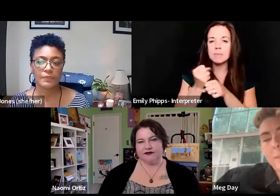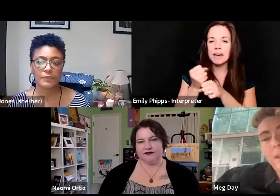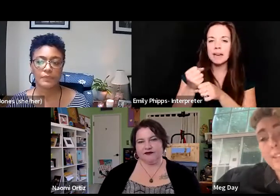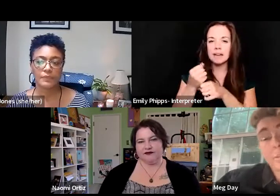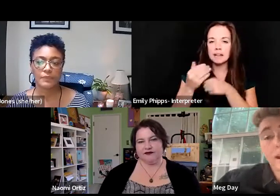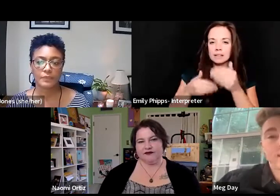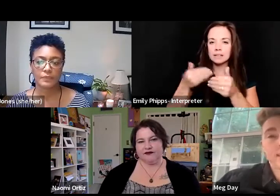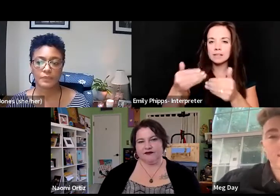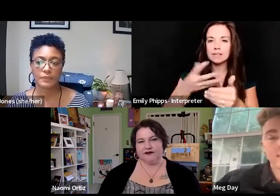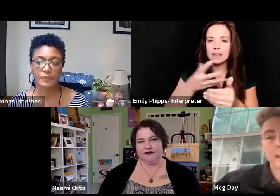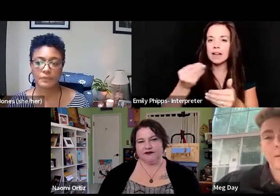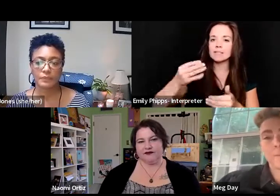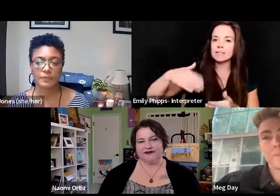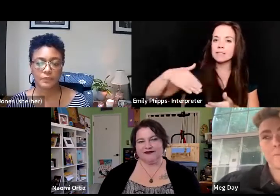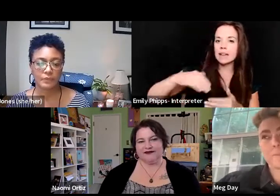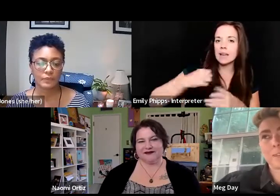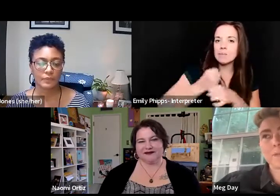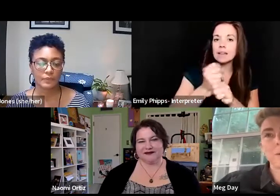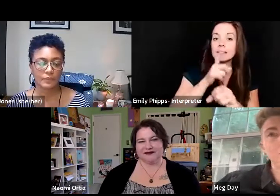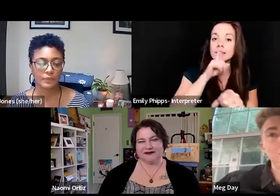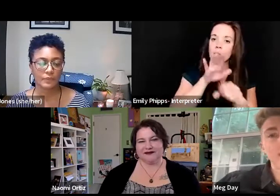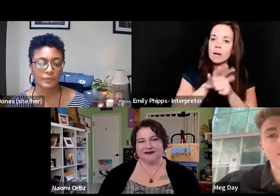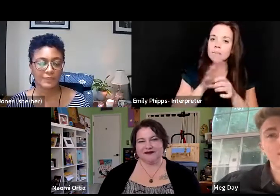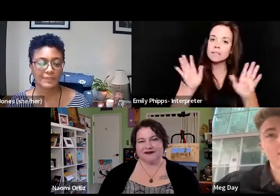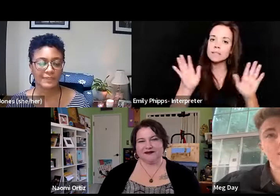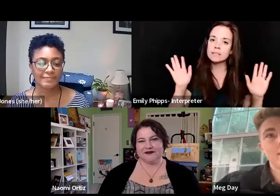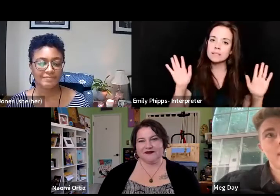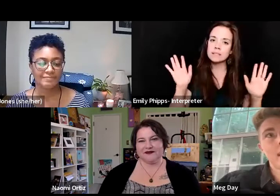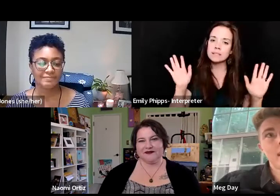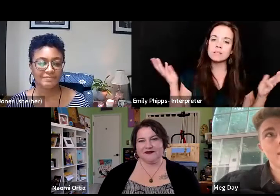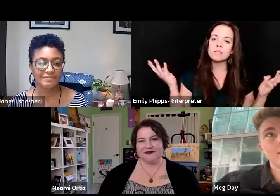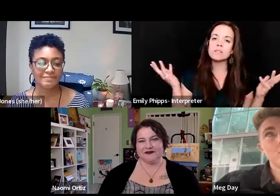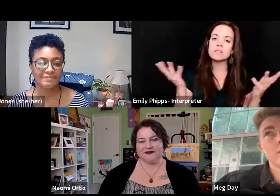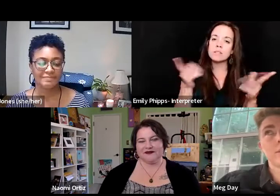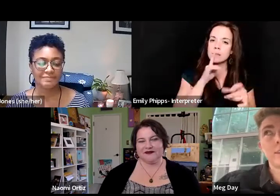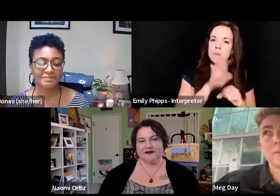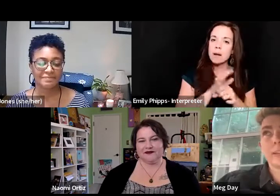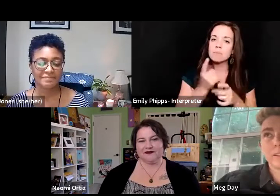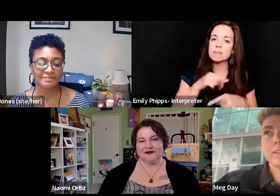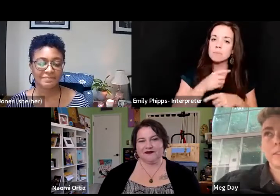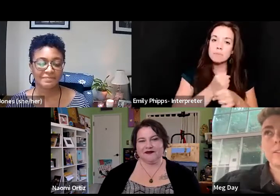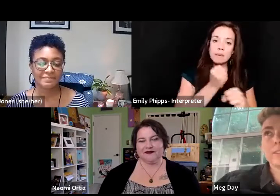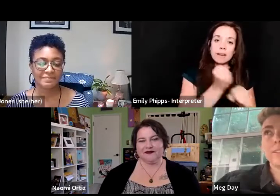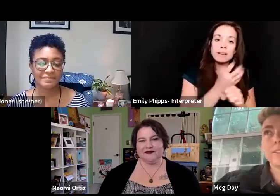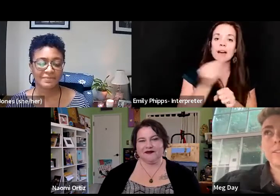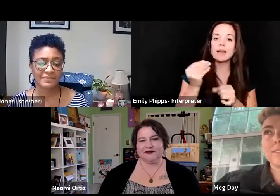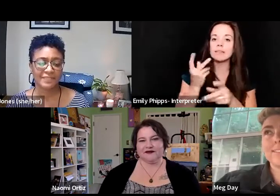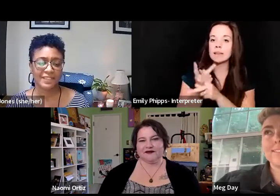not yet made. It's a promise. It's one we make and it's one we're keeping.